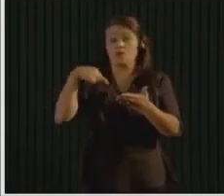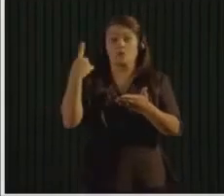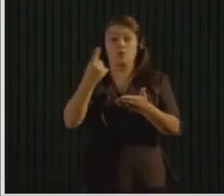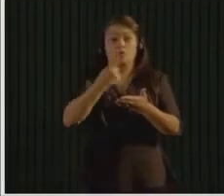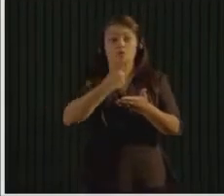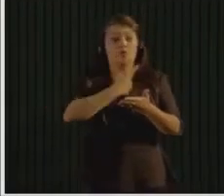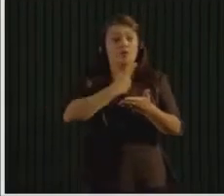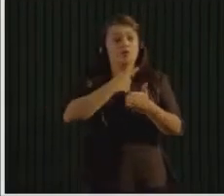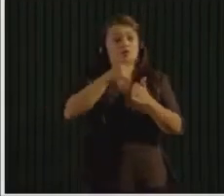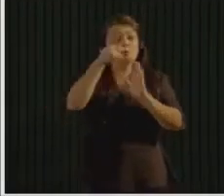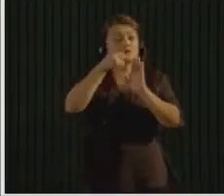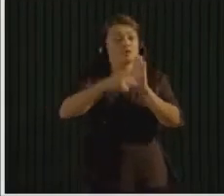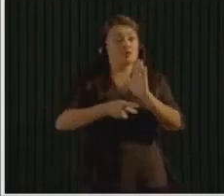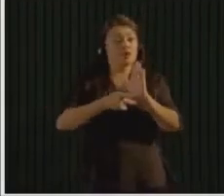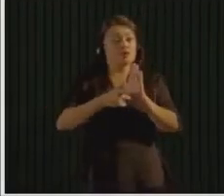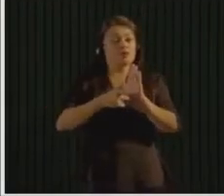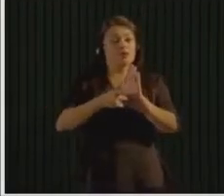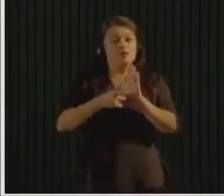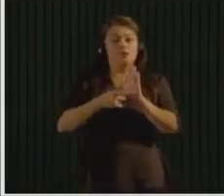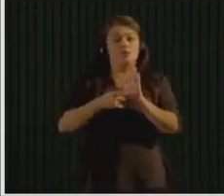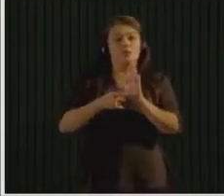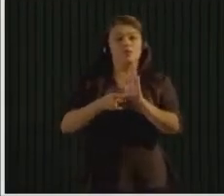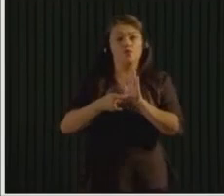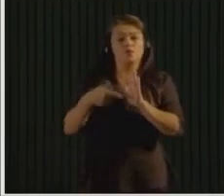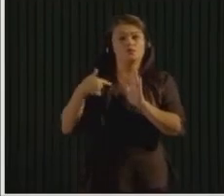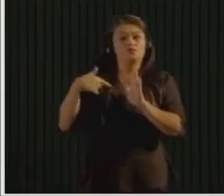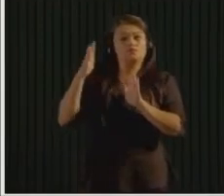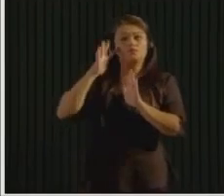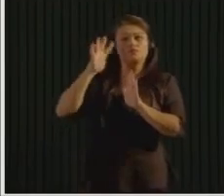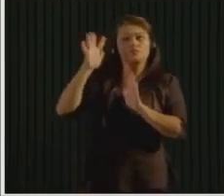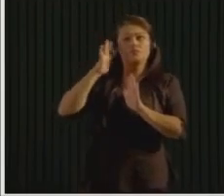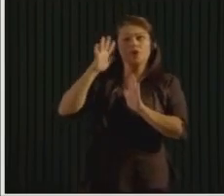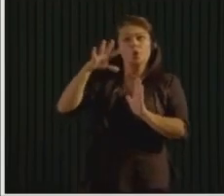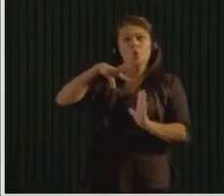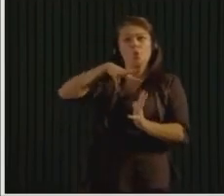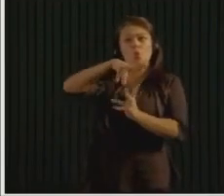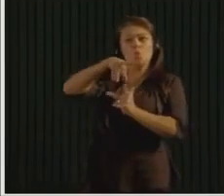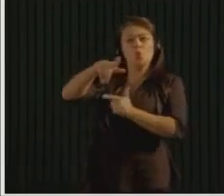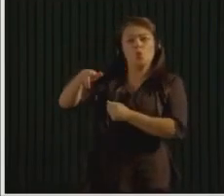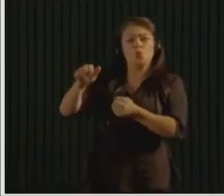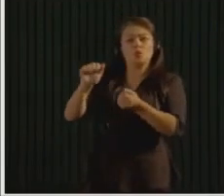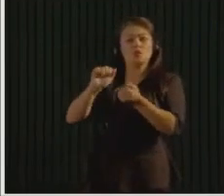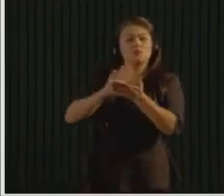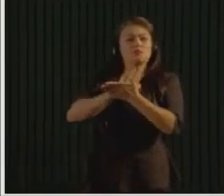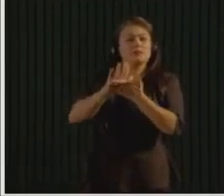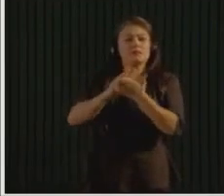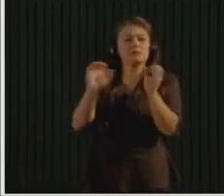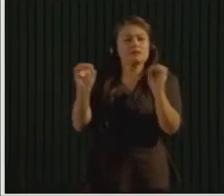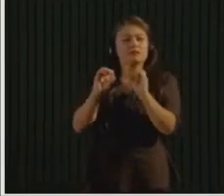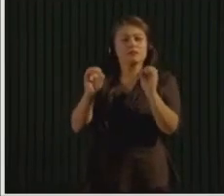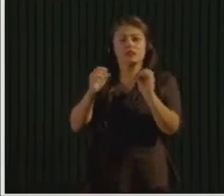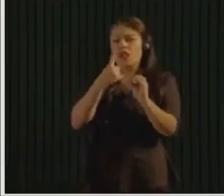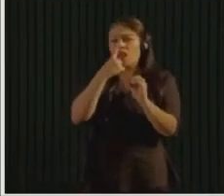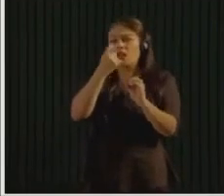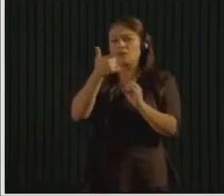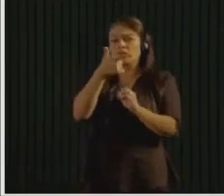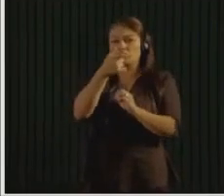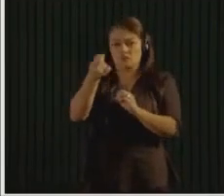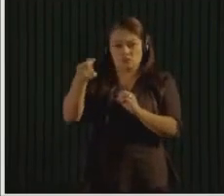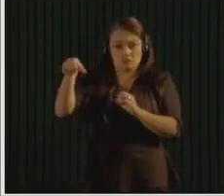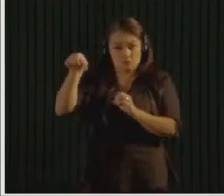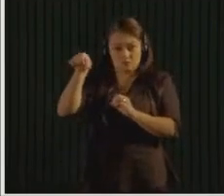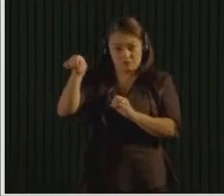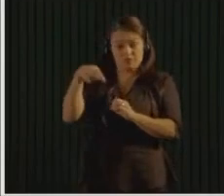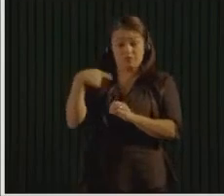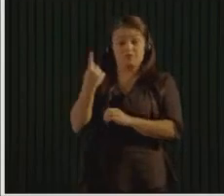in 2009. And that's when, if you go to the next slide, you can see that we also supported the Zero